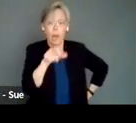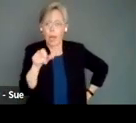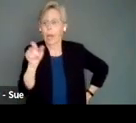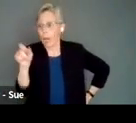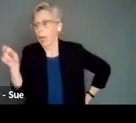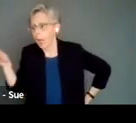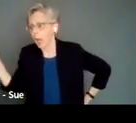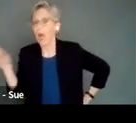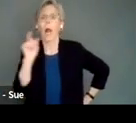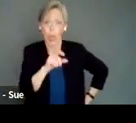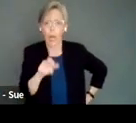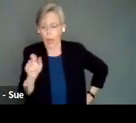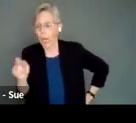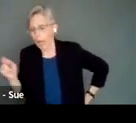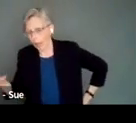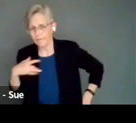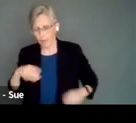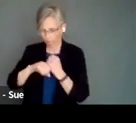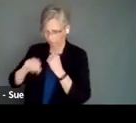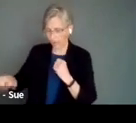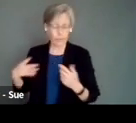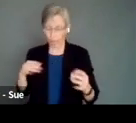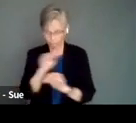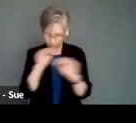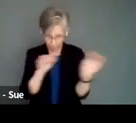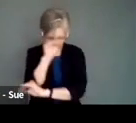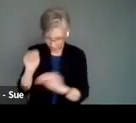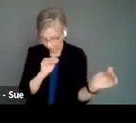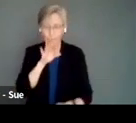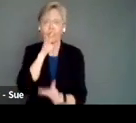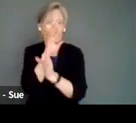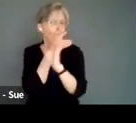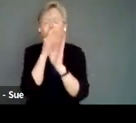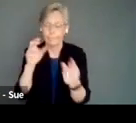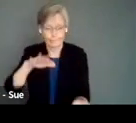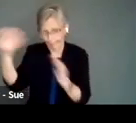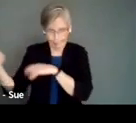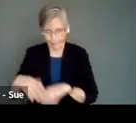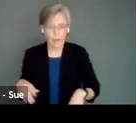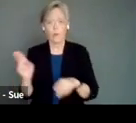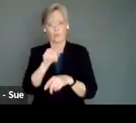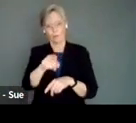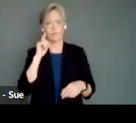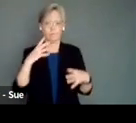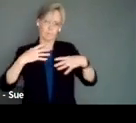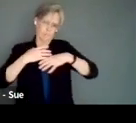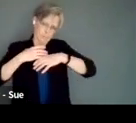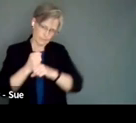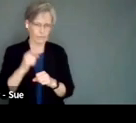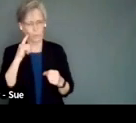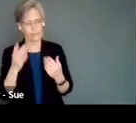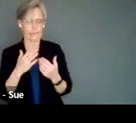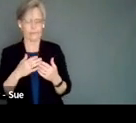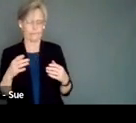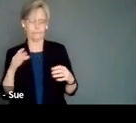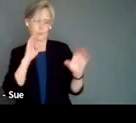for four hours in the presentation, and I'd be so dyslexic, I couldn't actually do the presentation. So we're just using this for a short form for ease of communication.